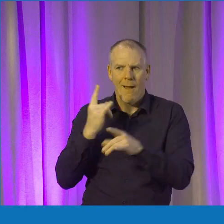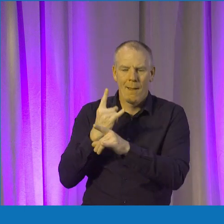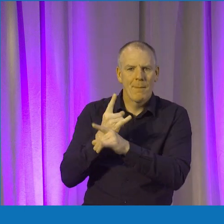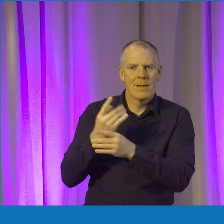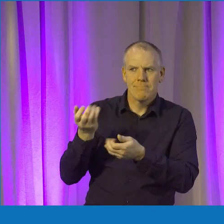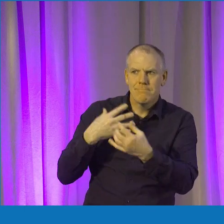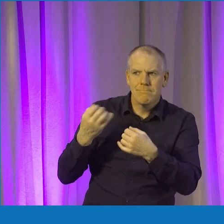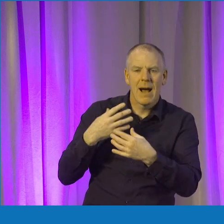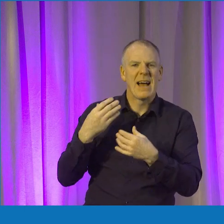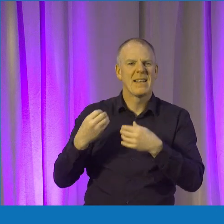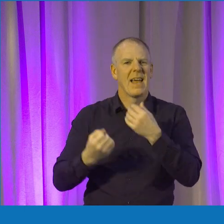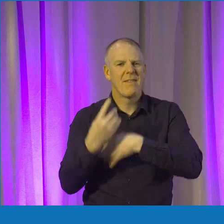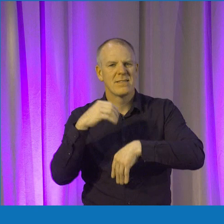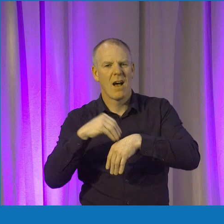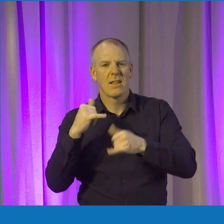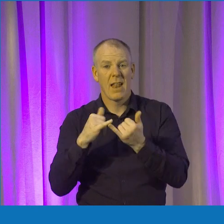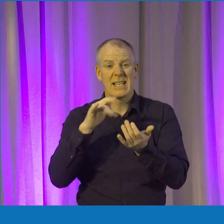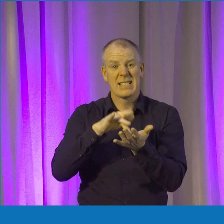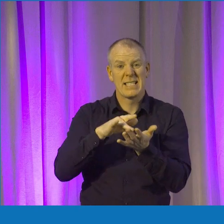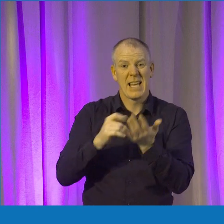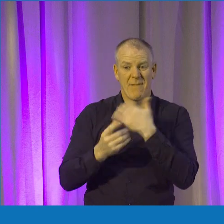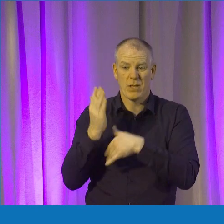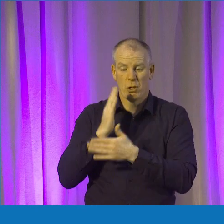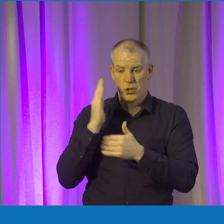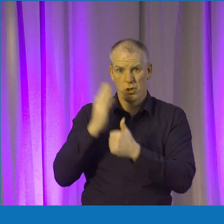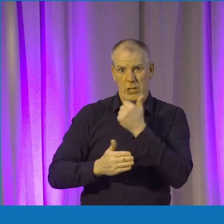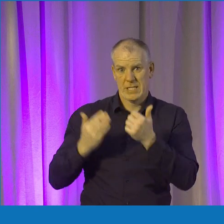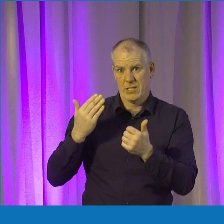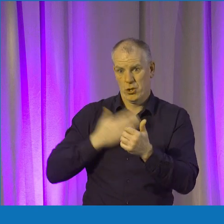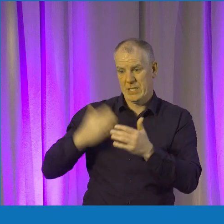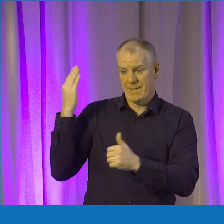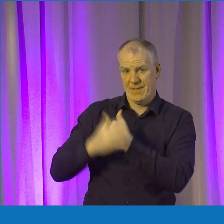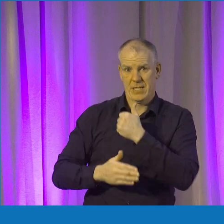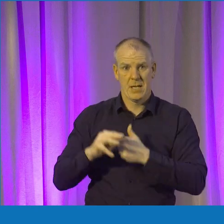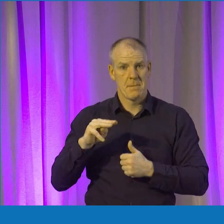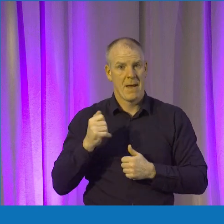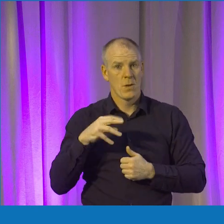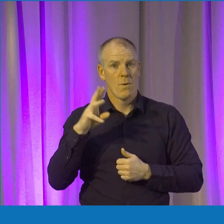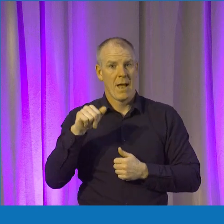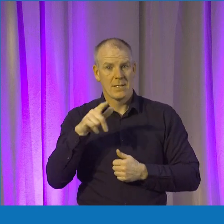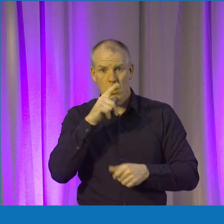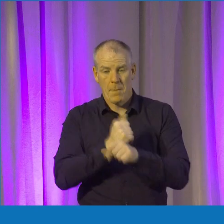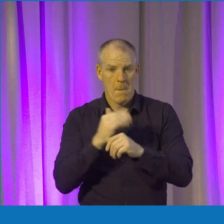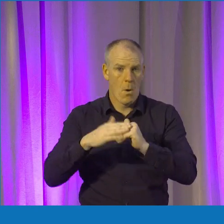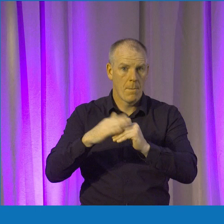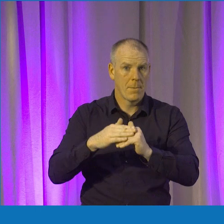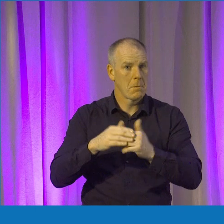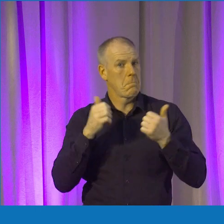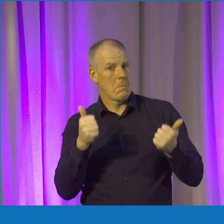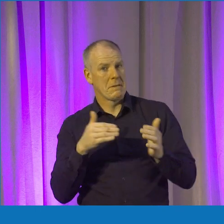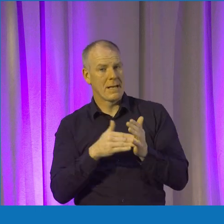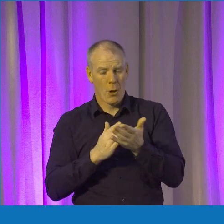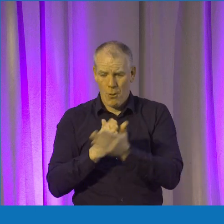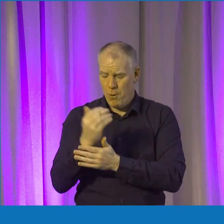also the kind of events like the city event that we just got through to that even Matthew probably tell you more about than I could. But yeah, so